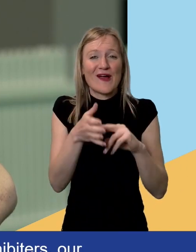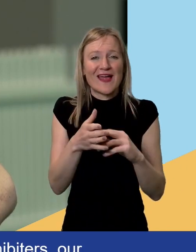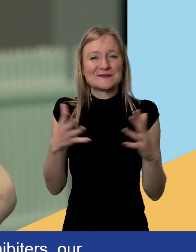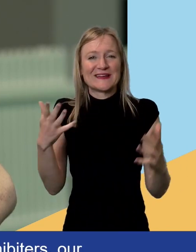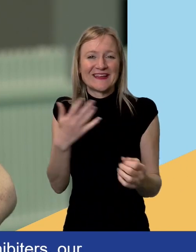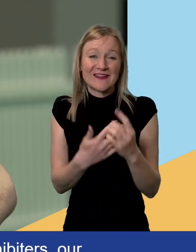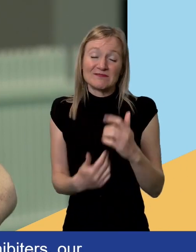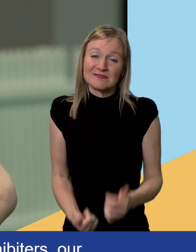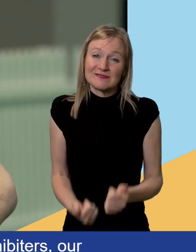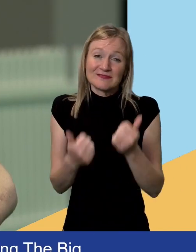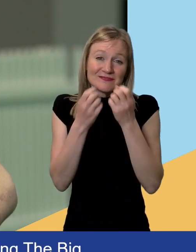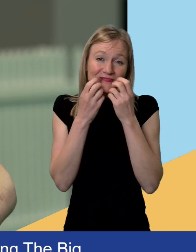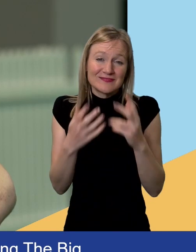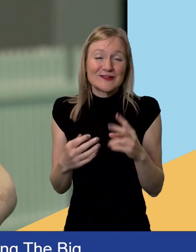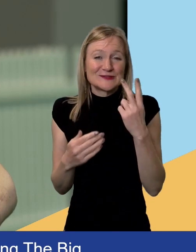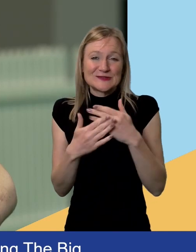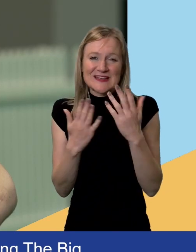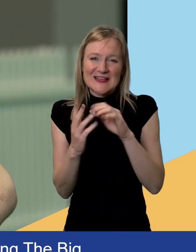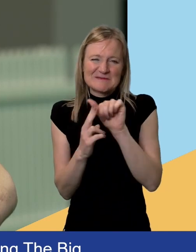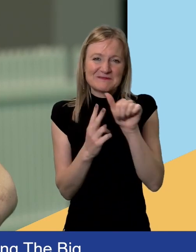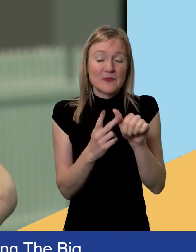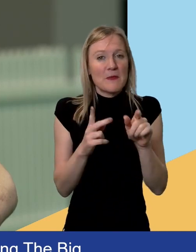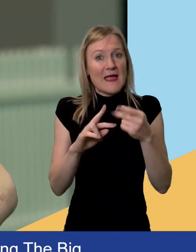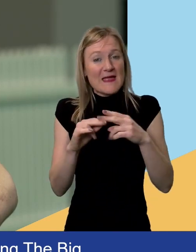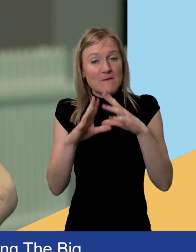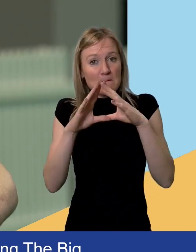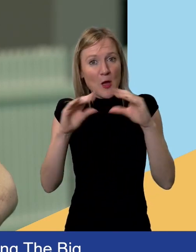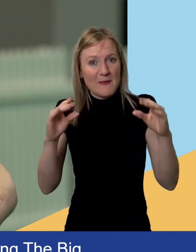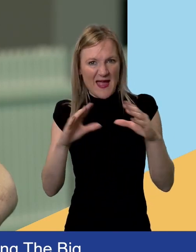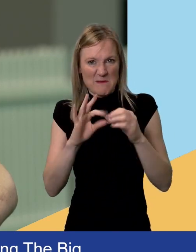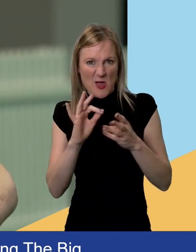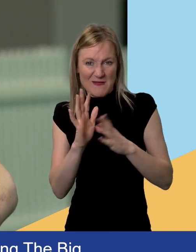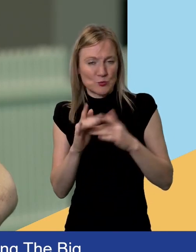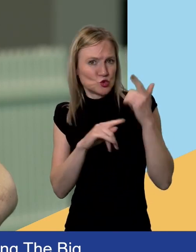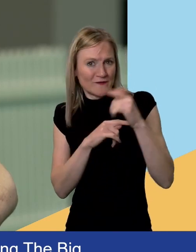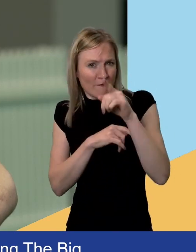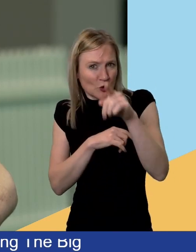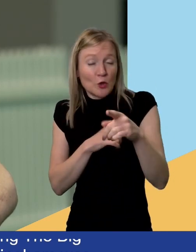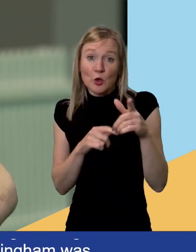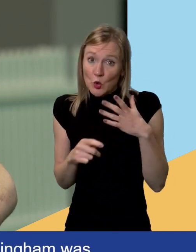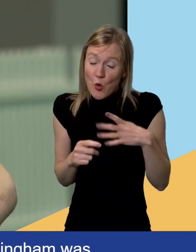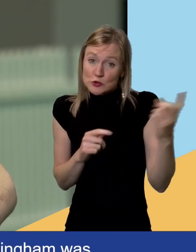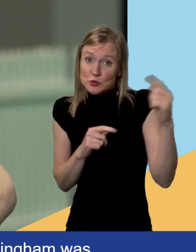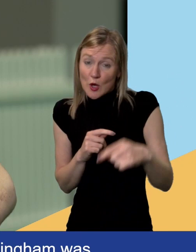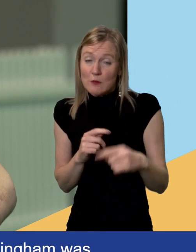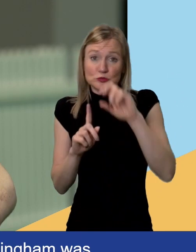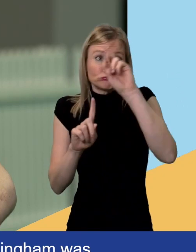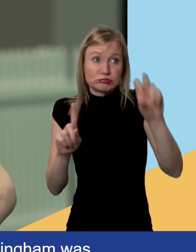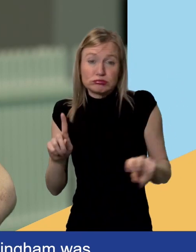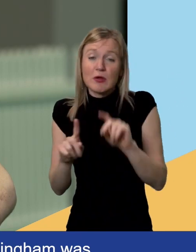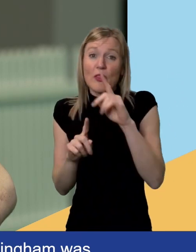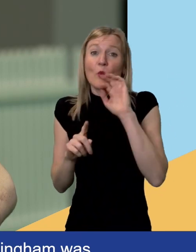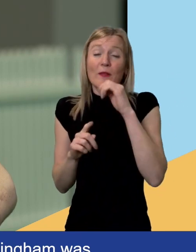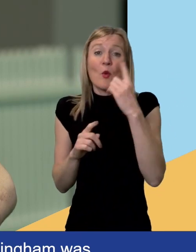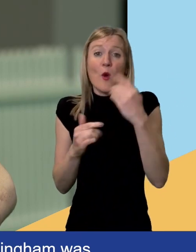It's been such a great couple of days. If Birmingham was a bit far for you to travel, but you'd still like to come to an in-person event, there'll be one big